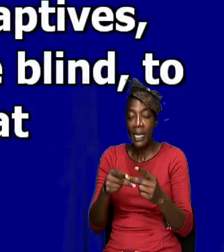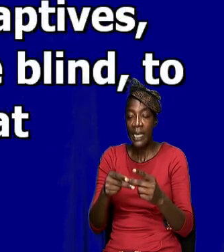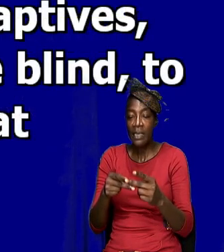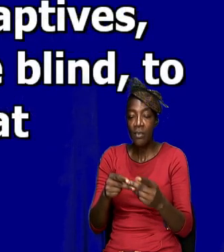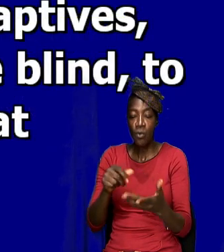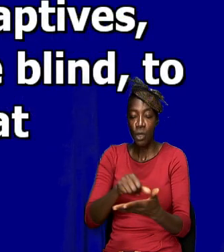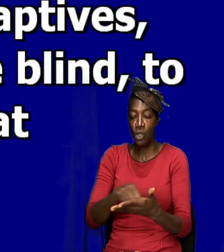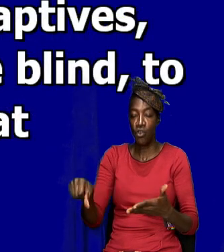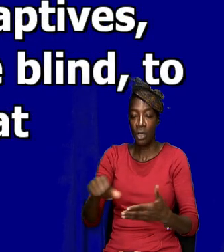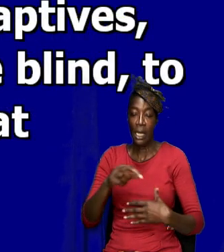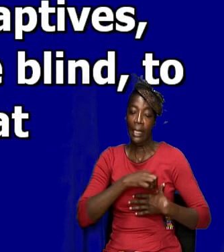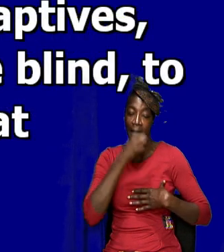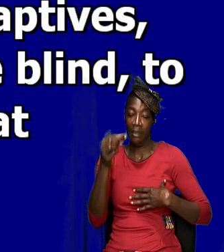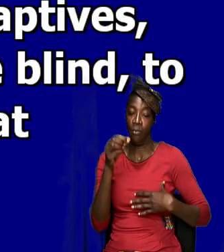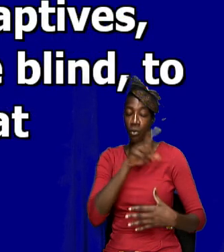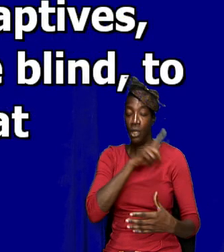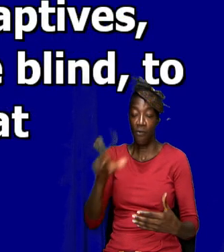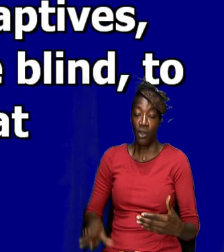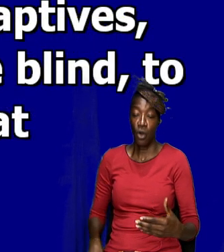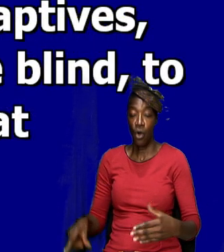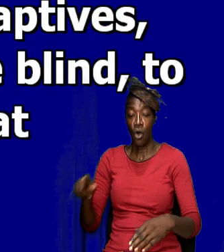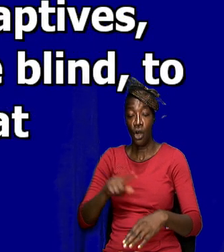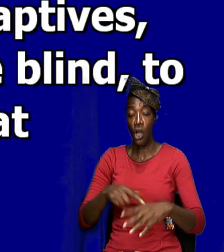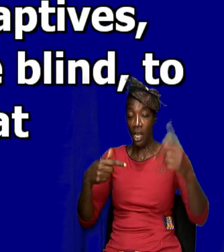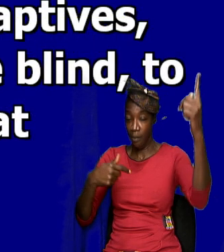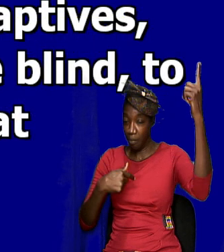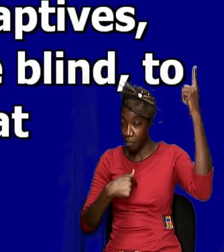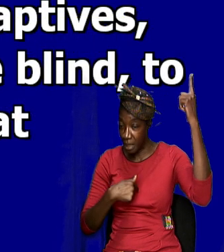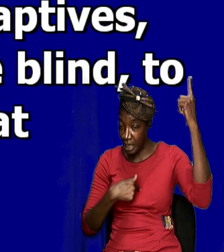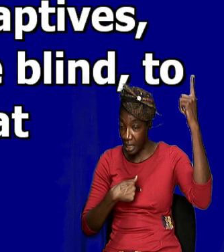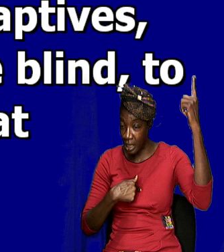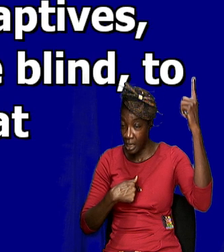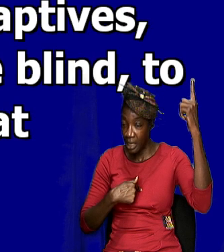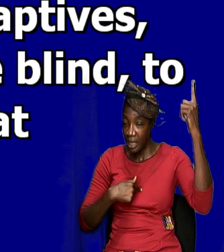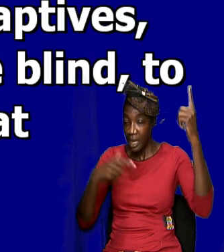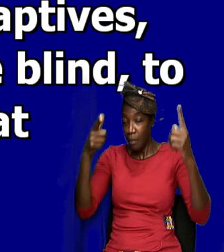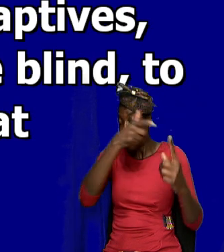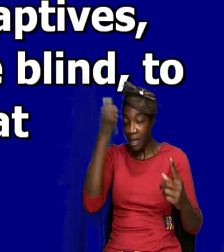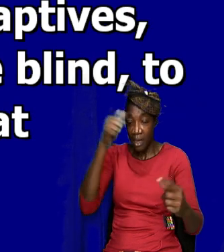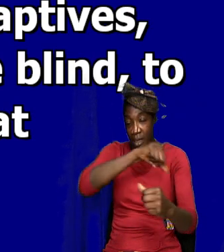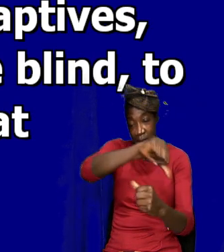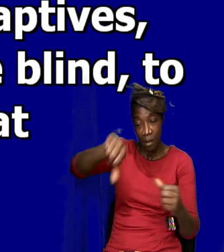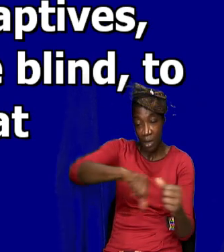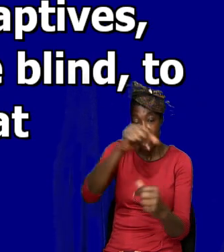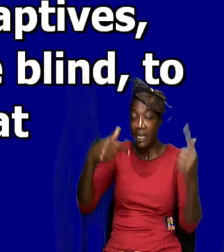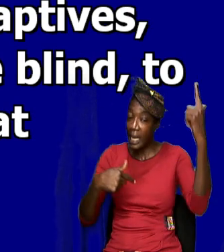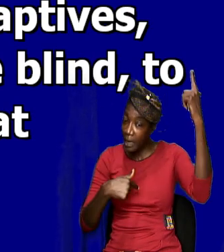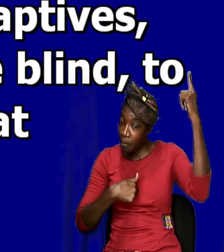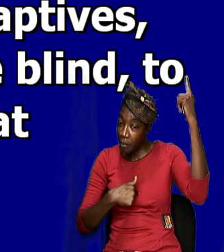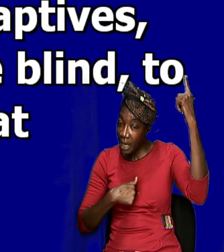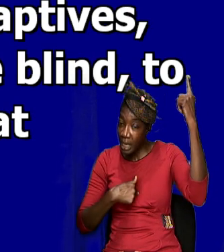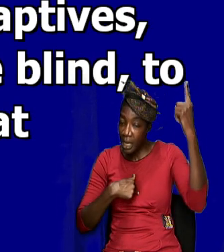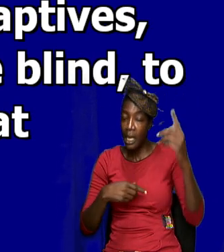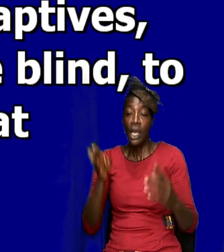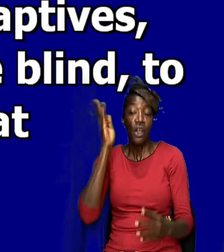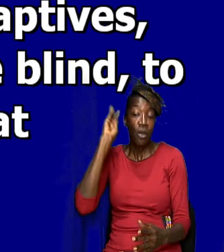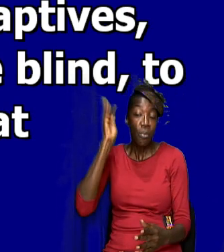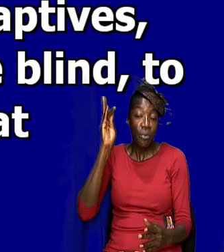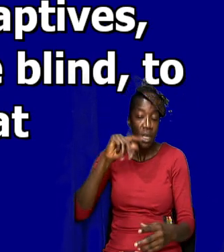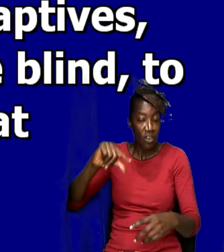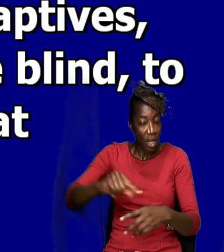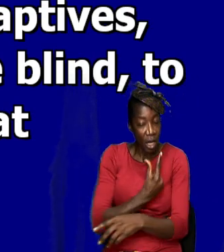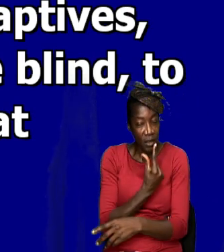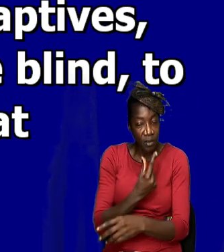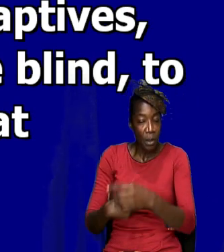the Lord is upon me because he has anointed me to preach the gospel to the poor.